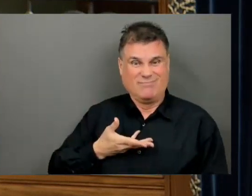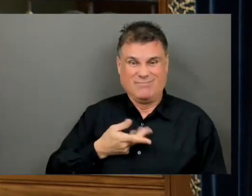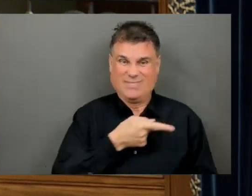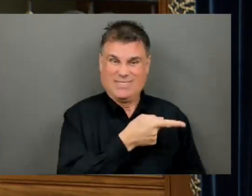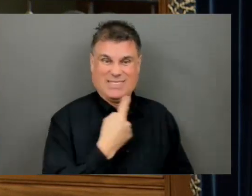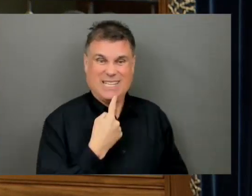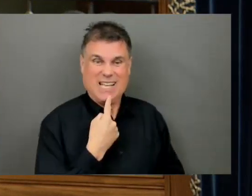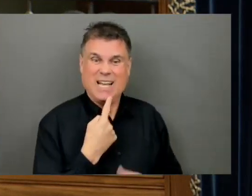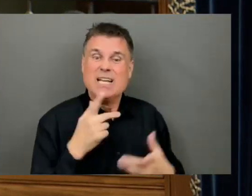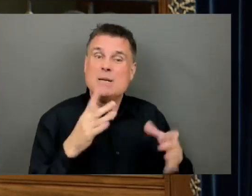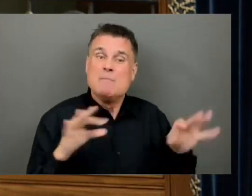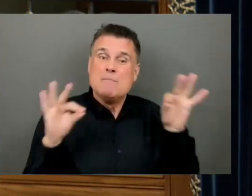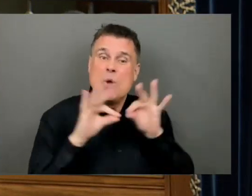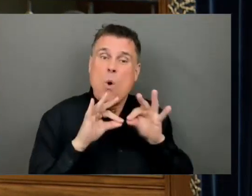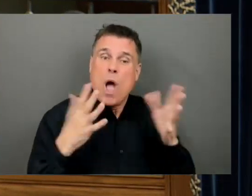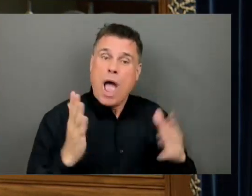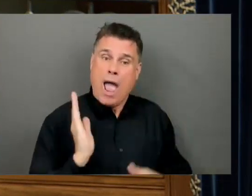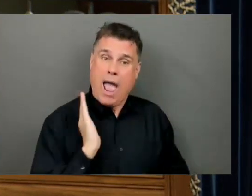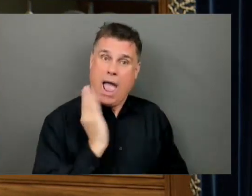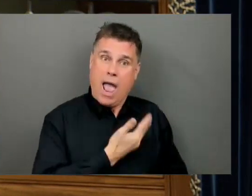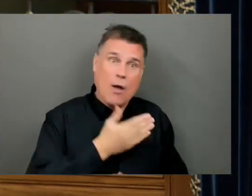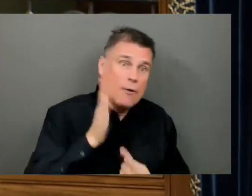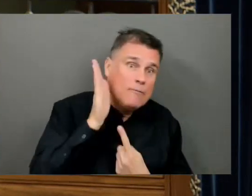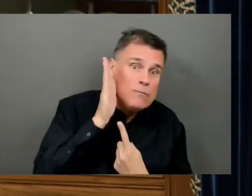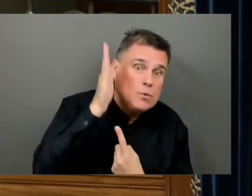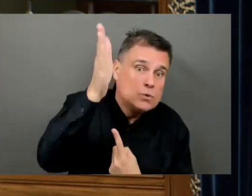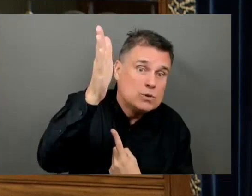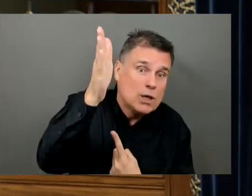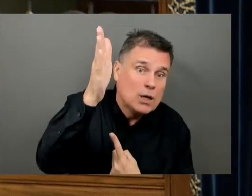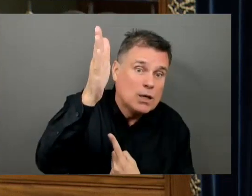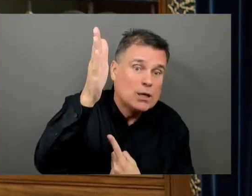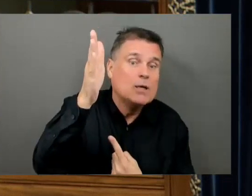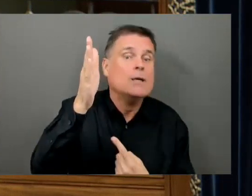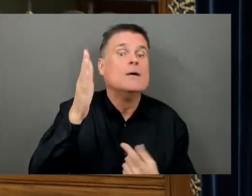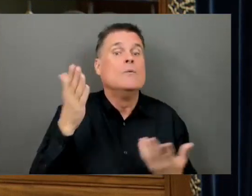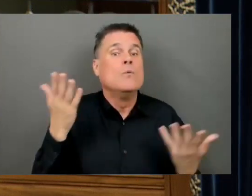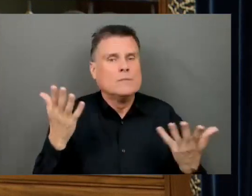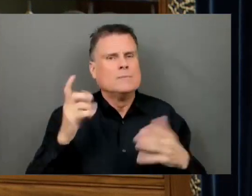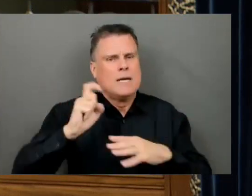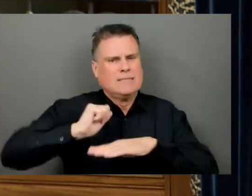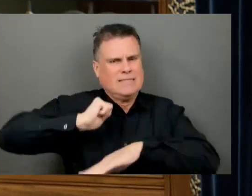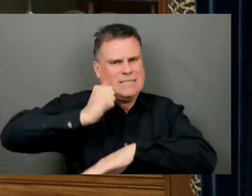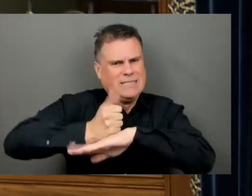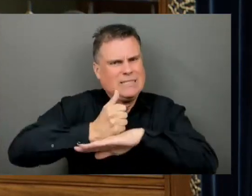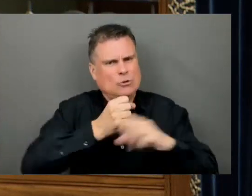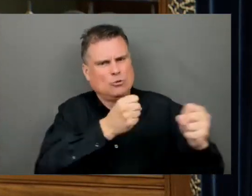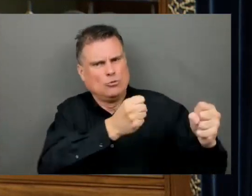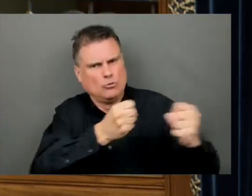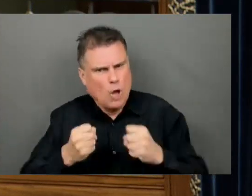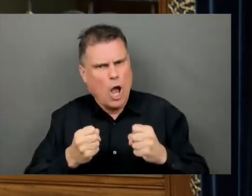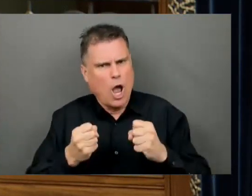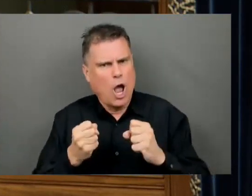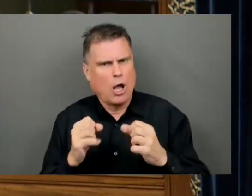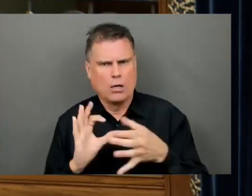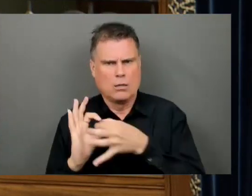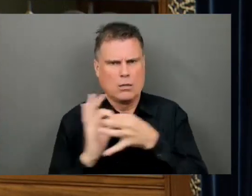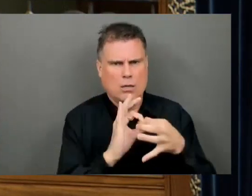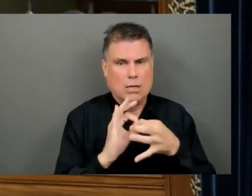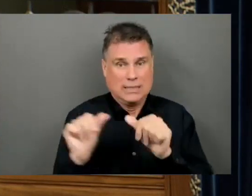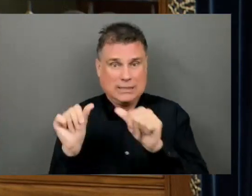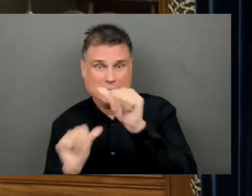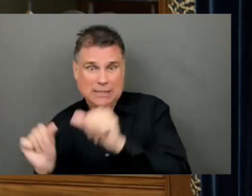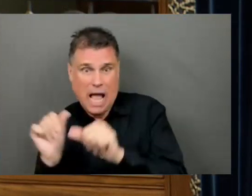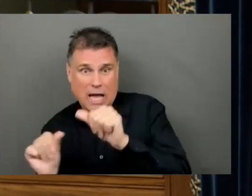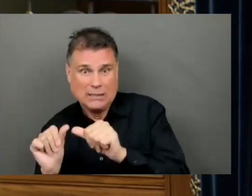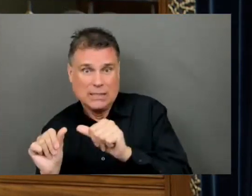of our society to strengthen the connections between science and policy-making. But science won't tell us what to do in this place.